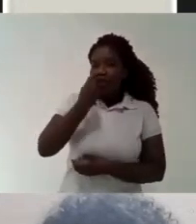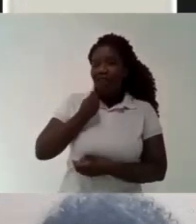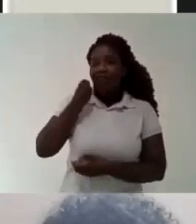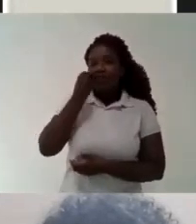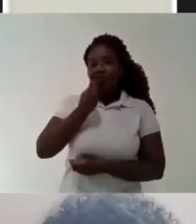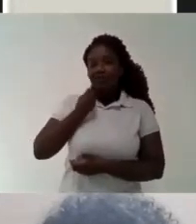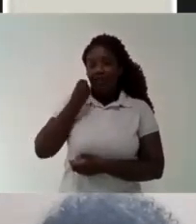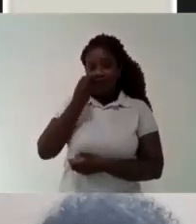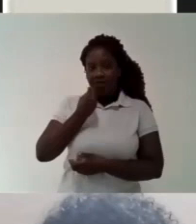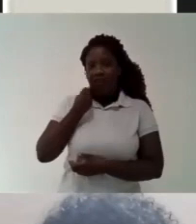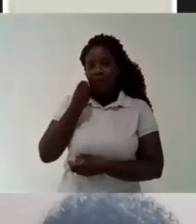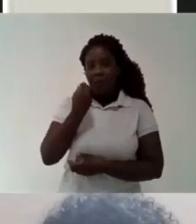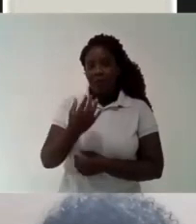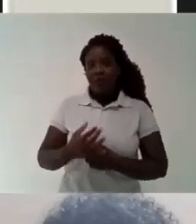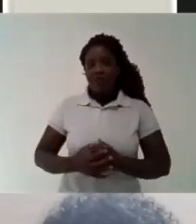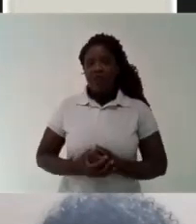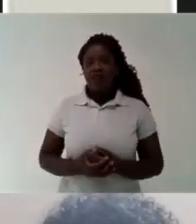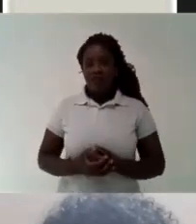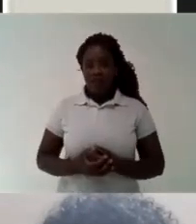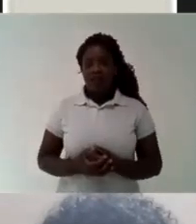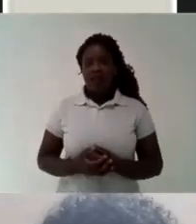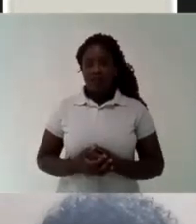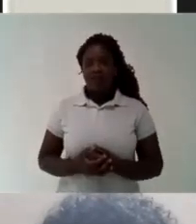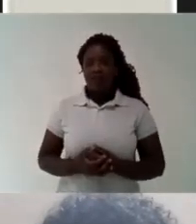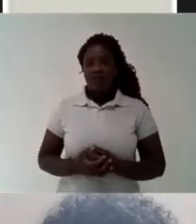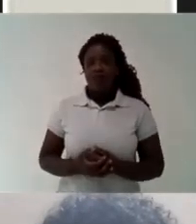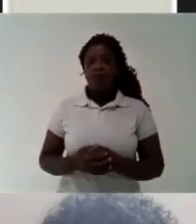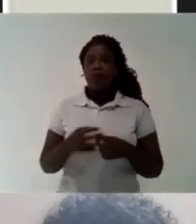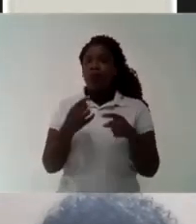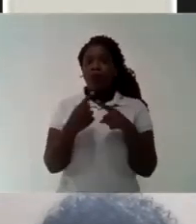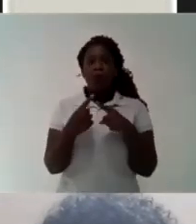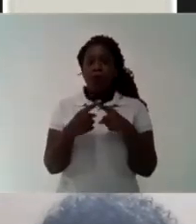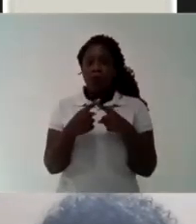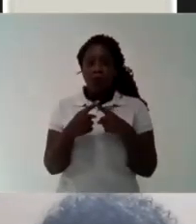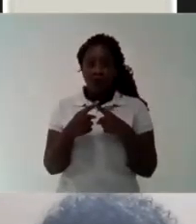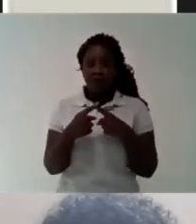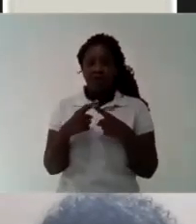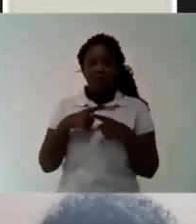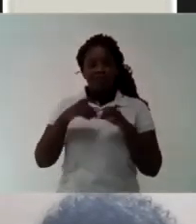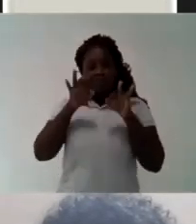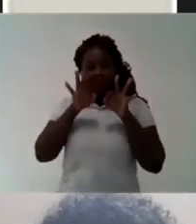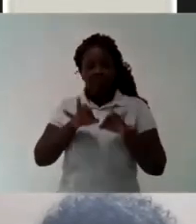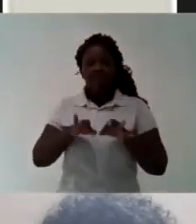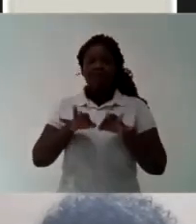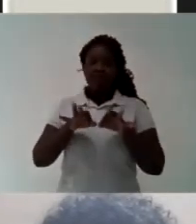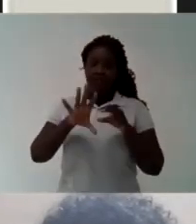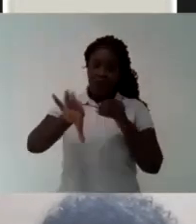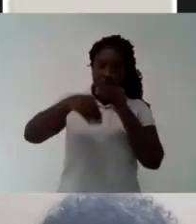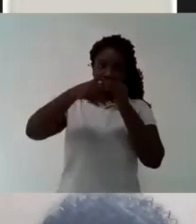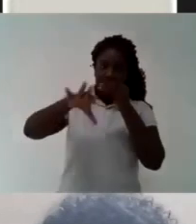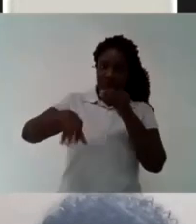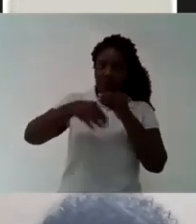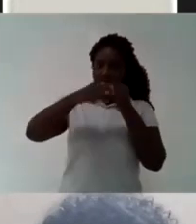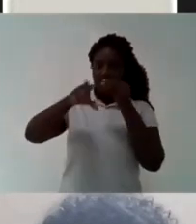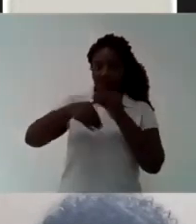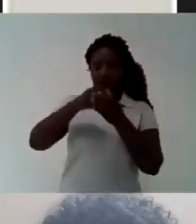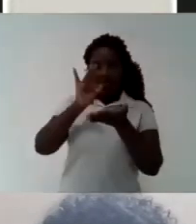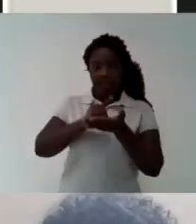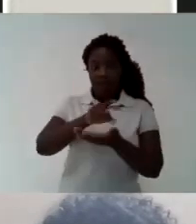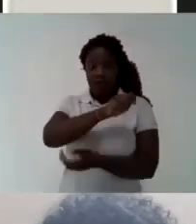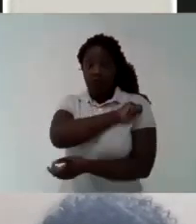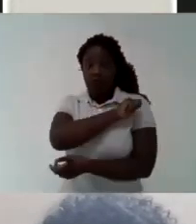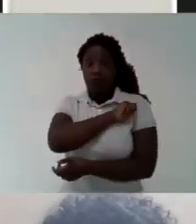part of our fight We want more and more students Being able to take